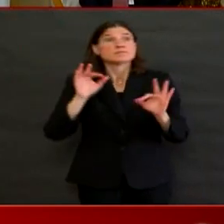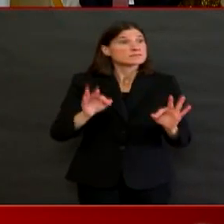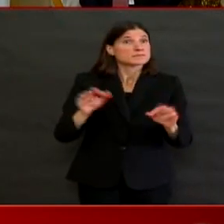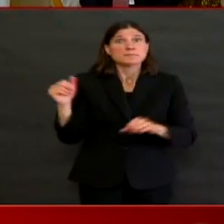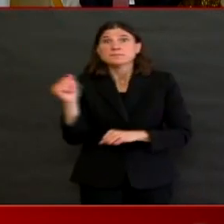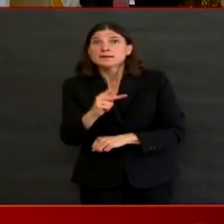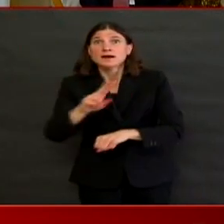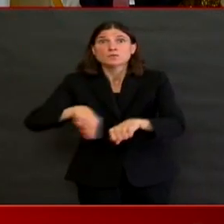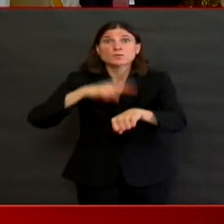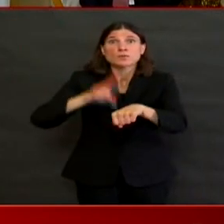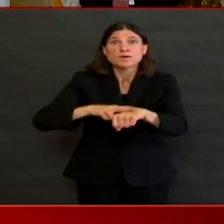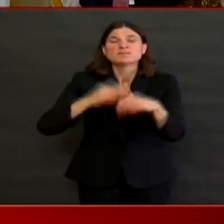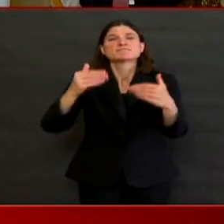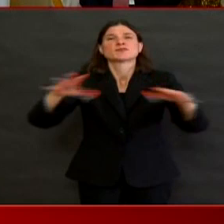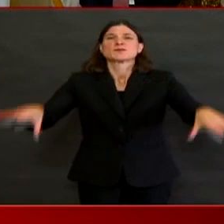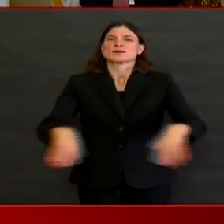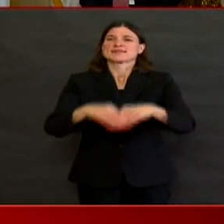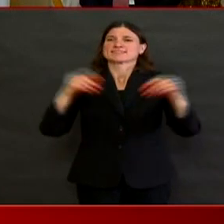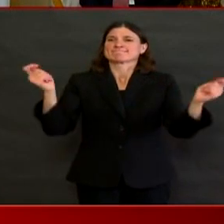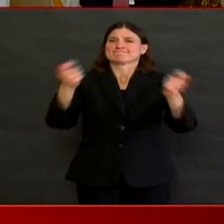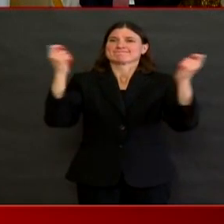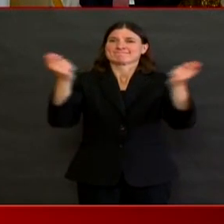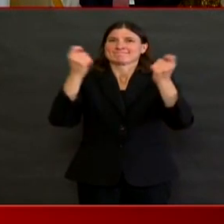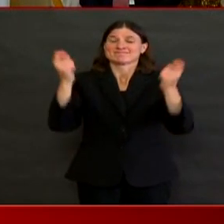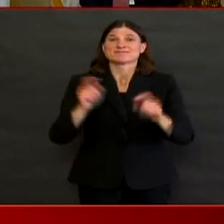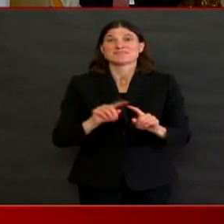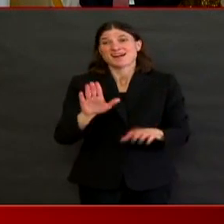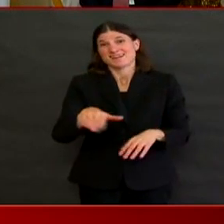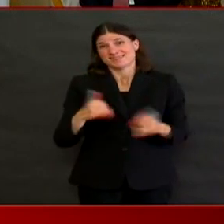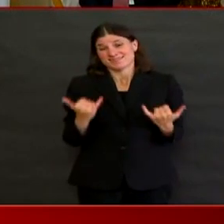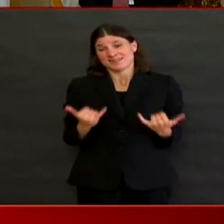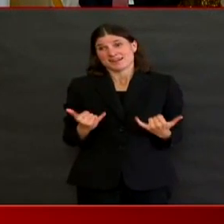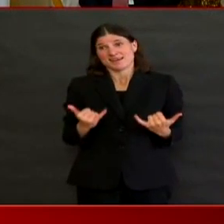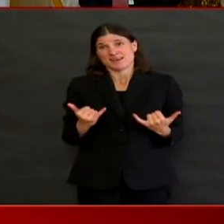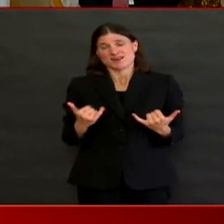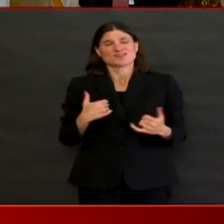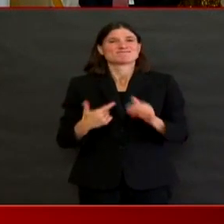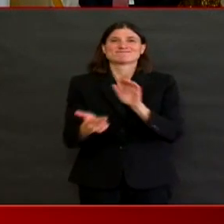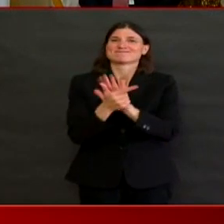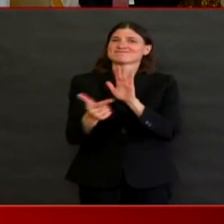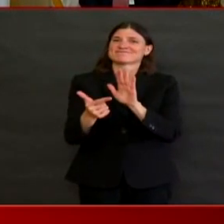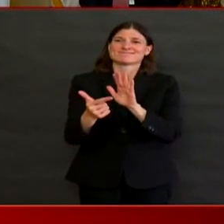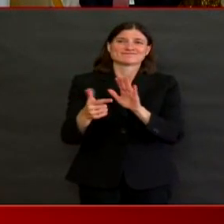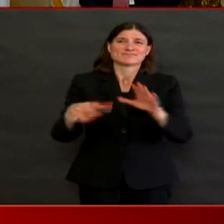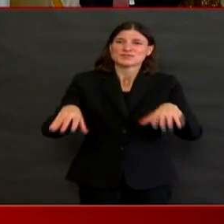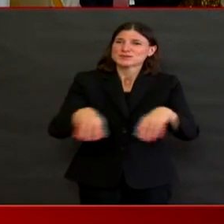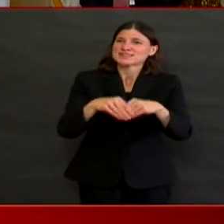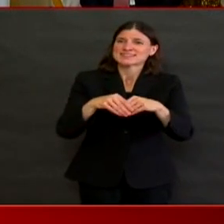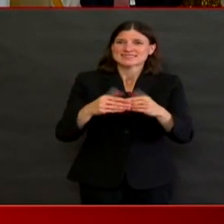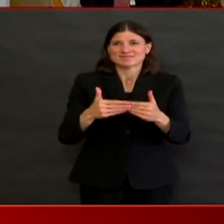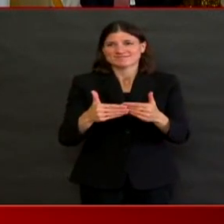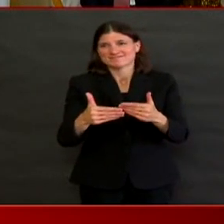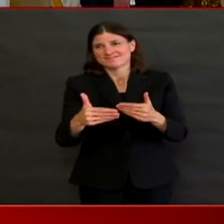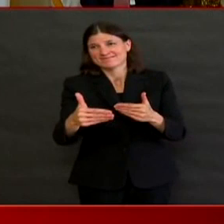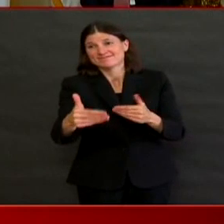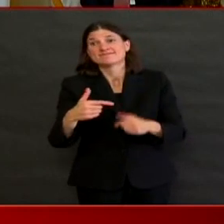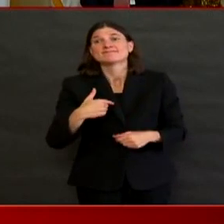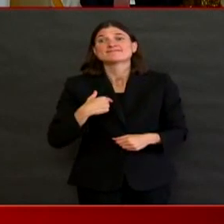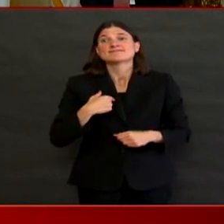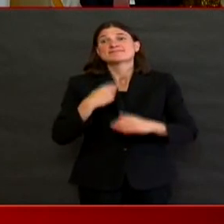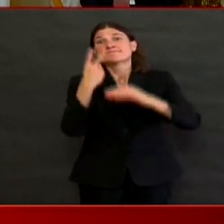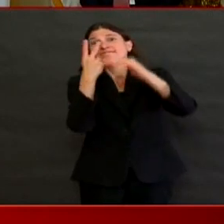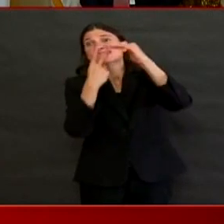think it's safe to say in the months to come, it's going to be very difficult for us to allow